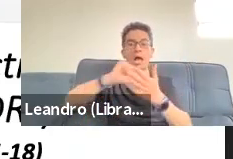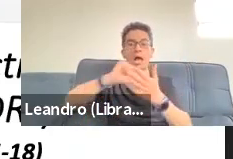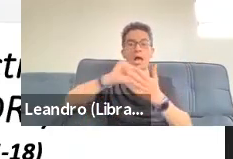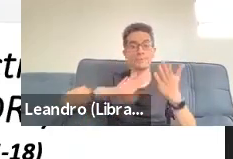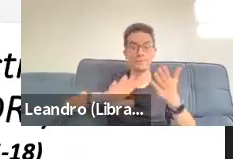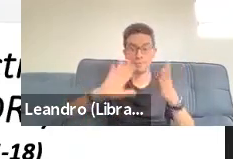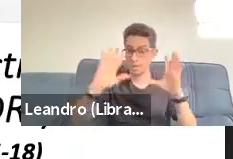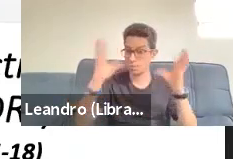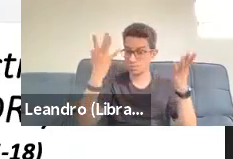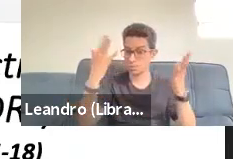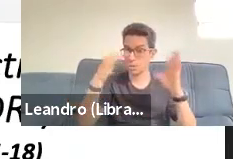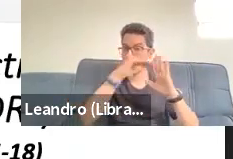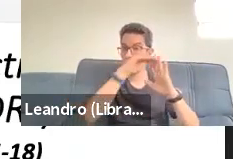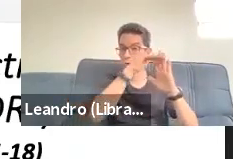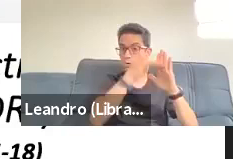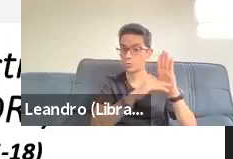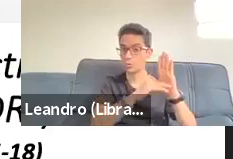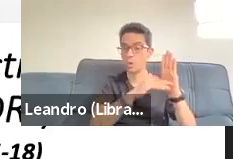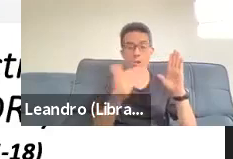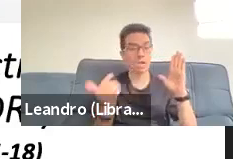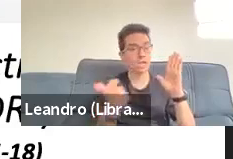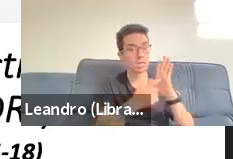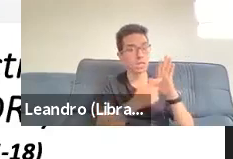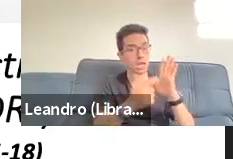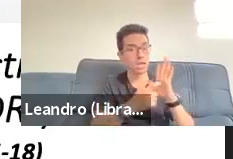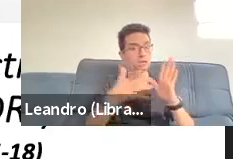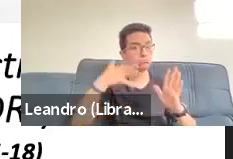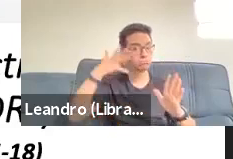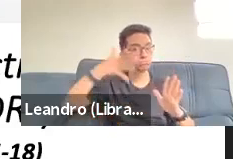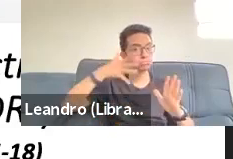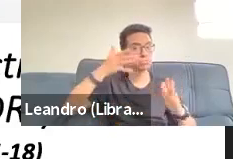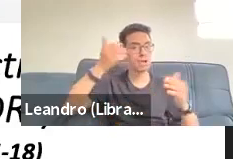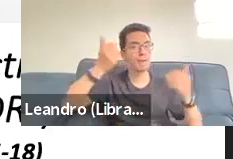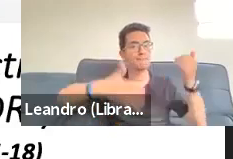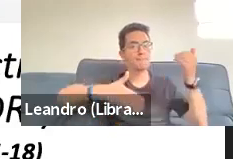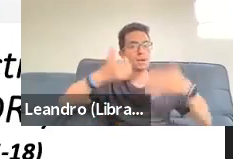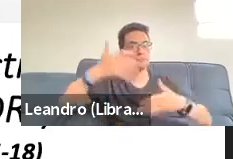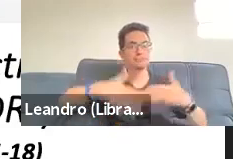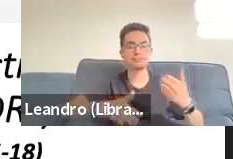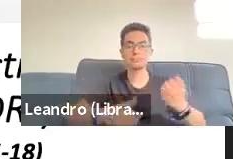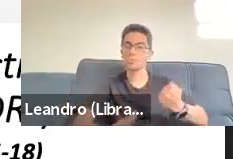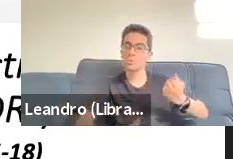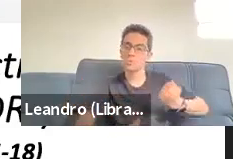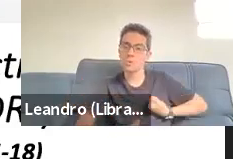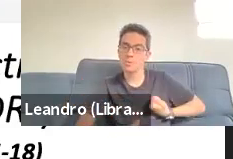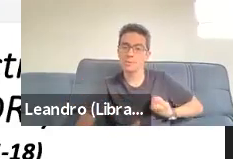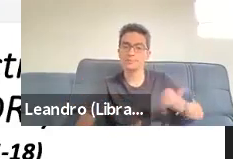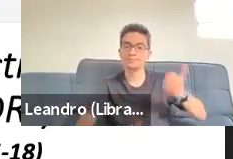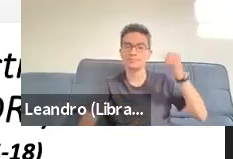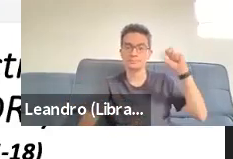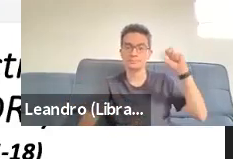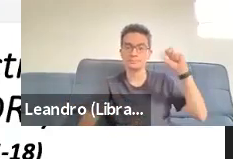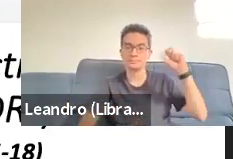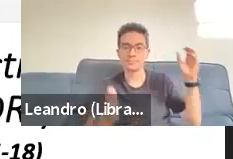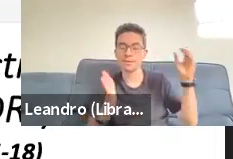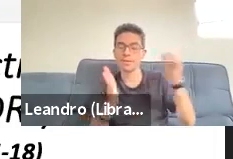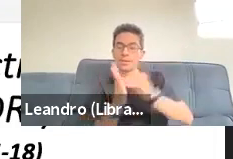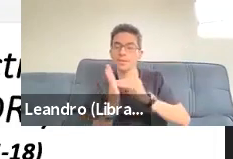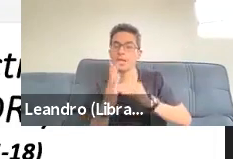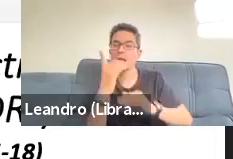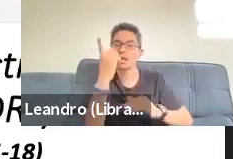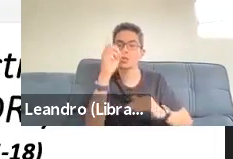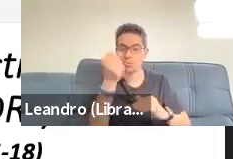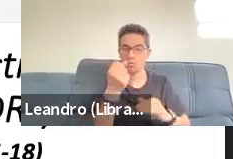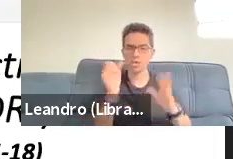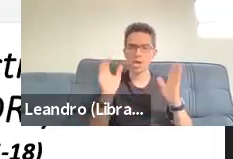on pages 15 to 18, I have these detailed these operational definitions for these. But the important thing to